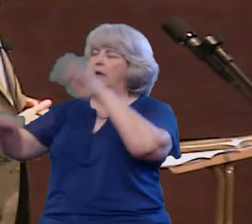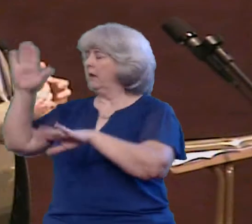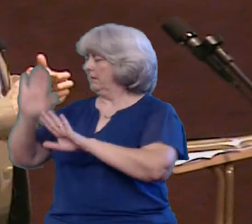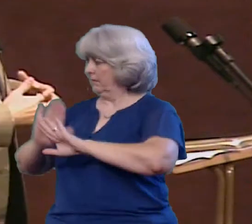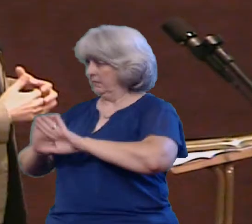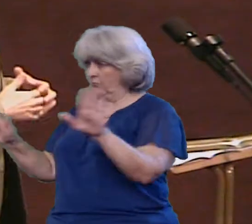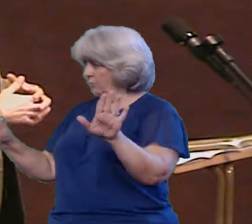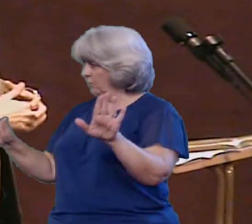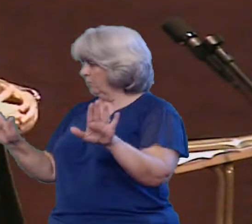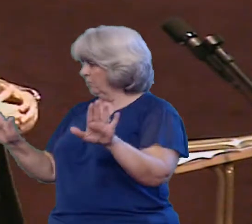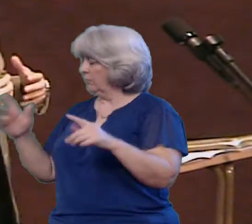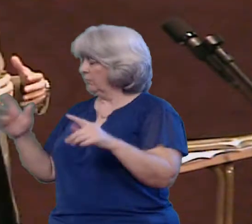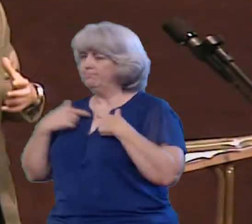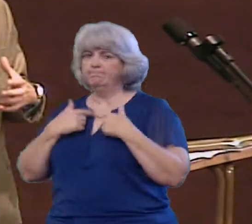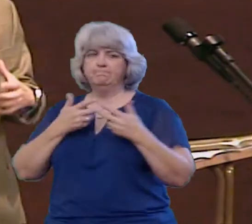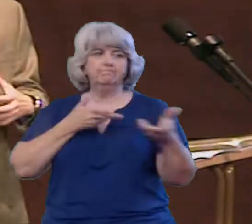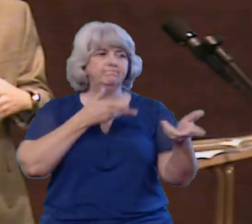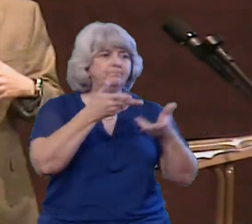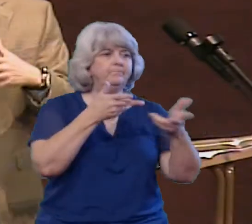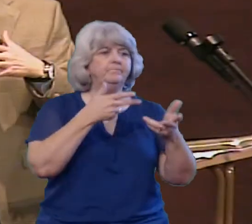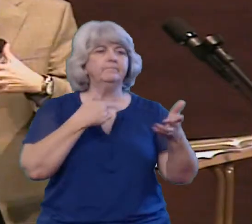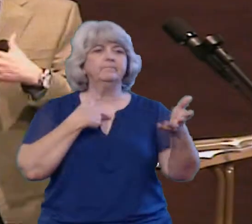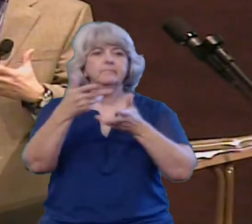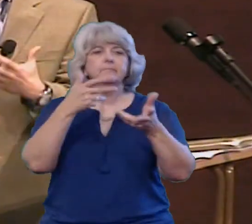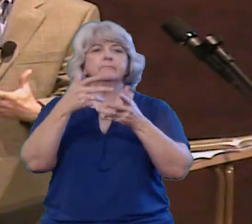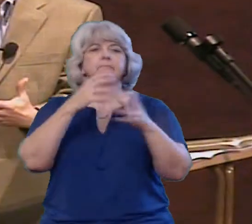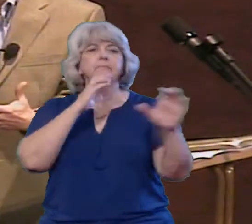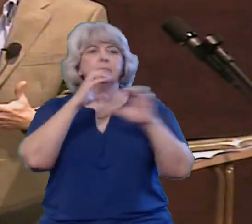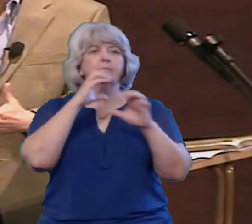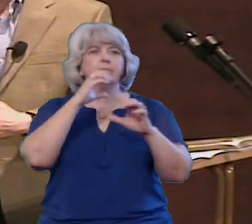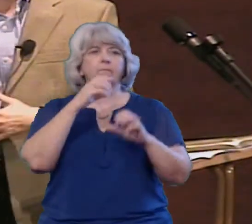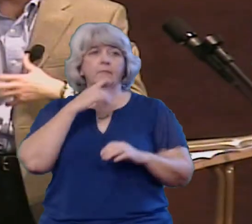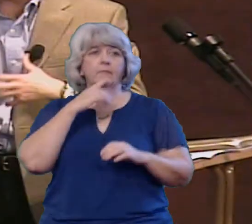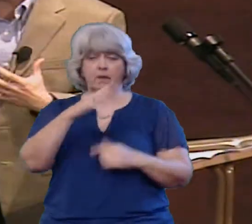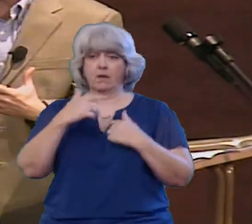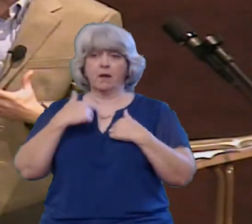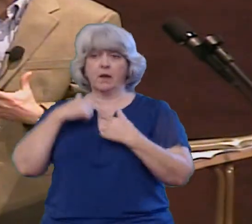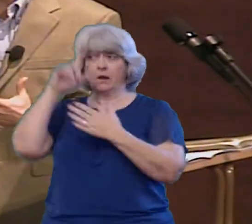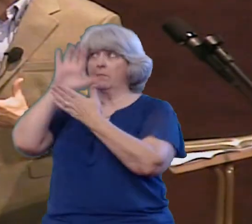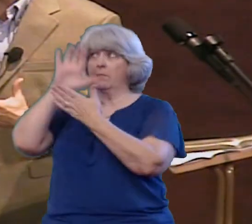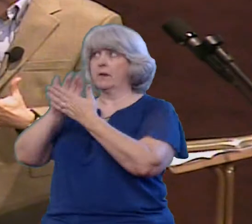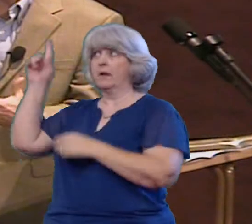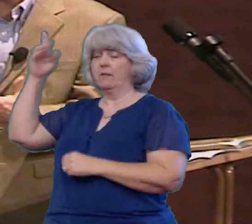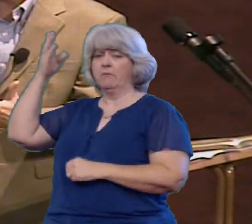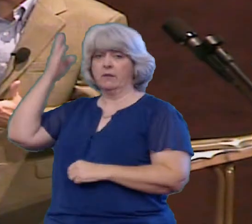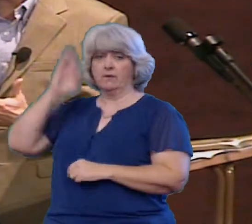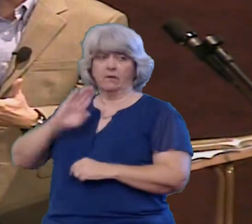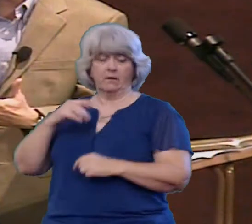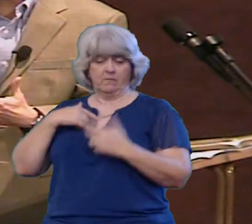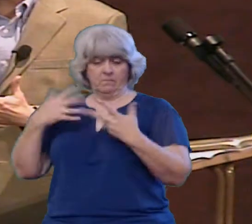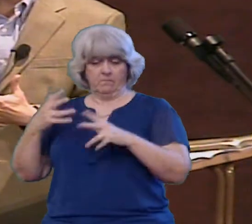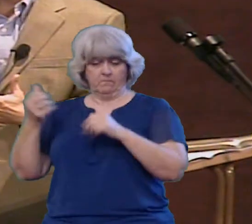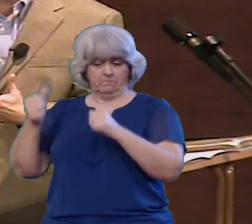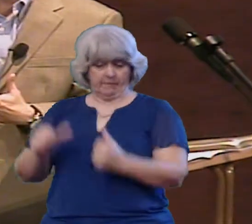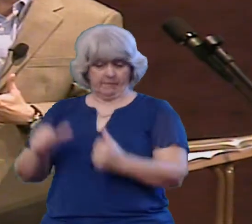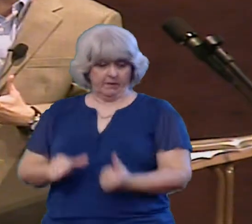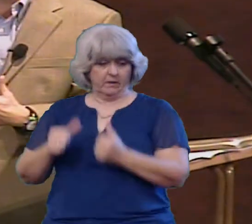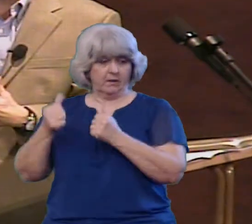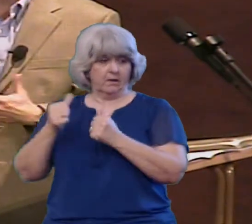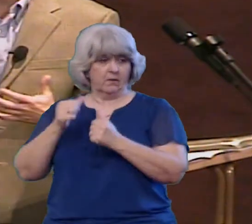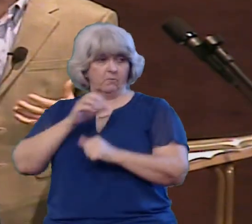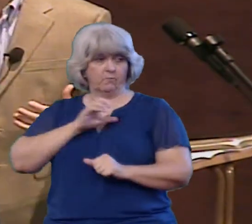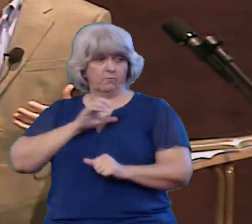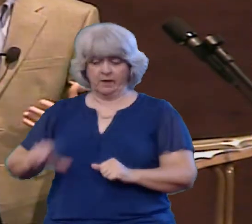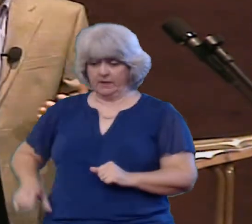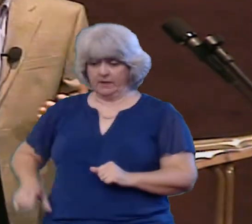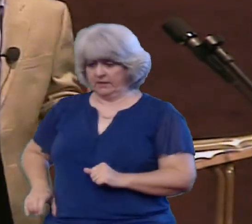That people know that when we say that we are a believer That we have been baptized into Christ That